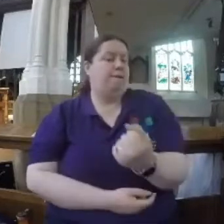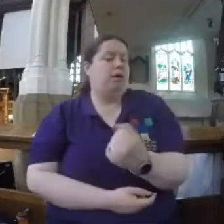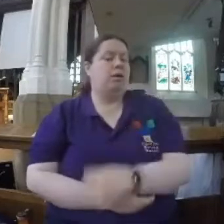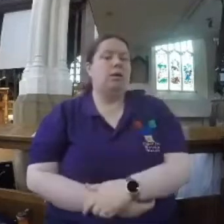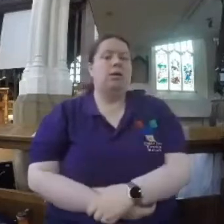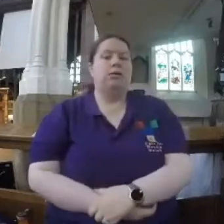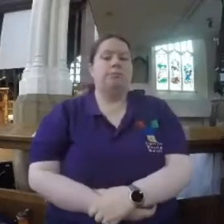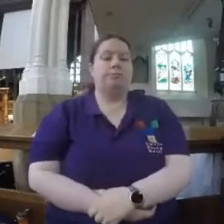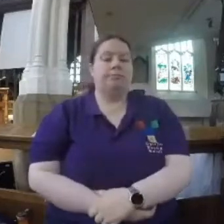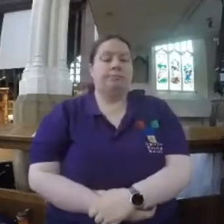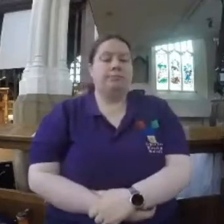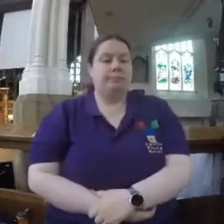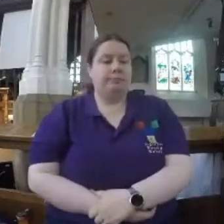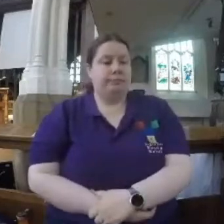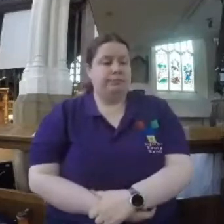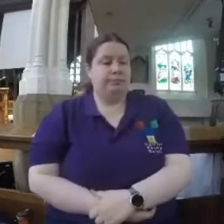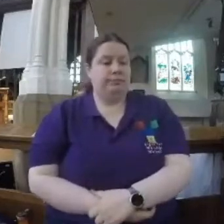the projector please?